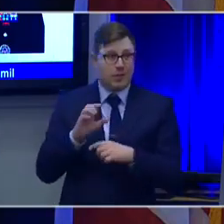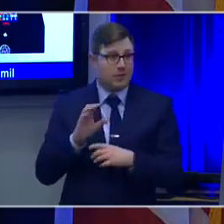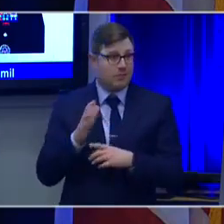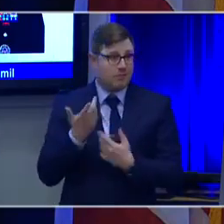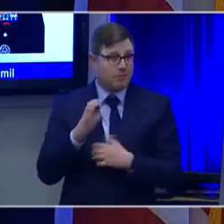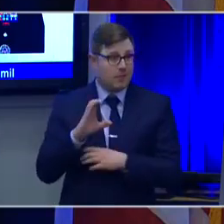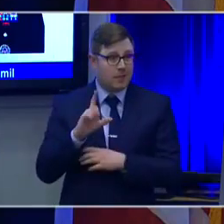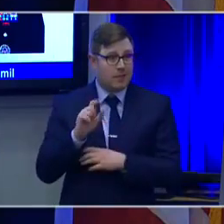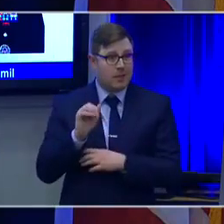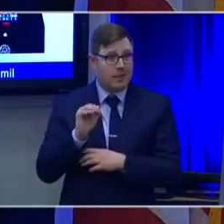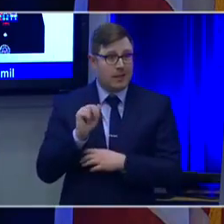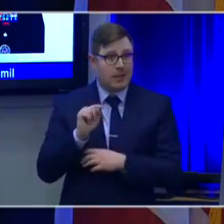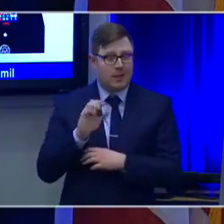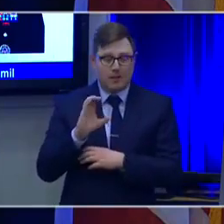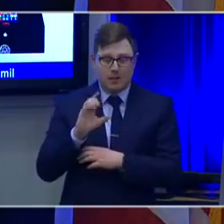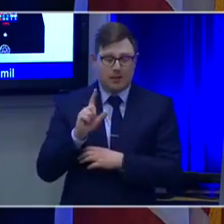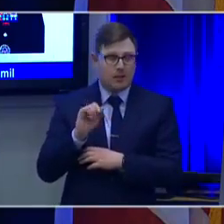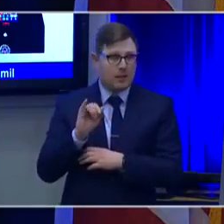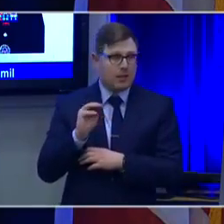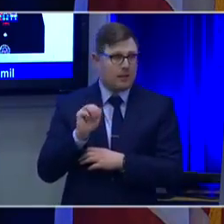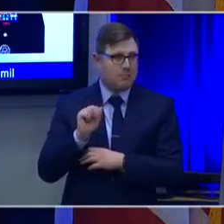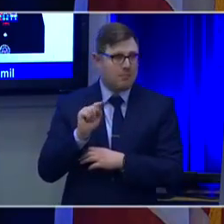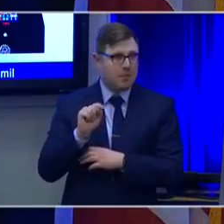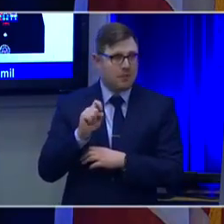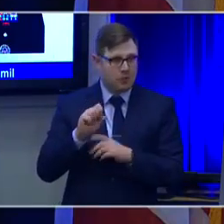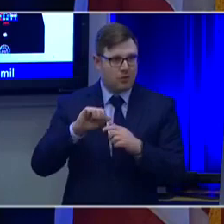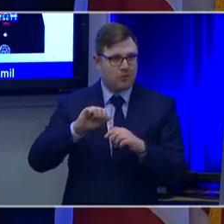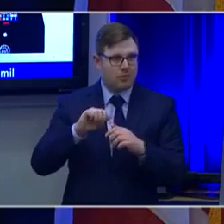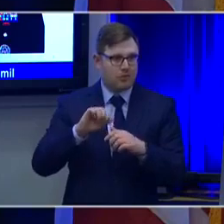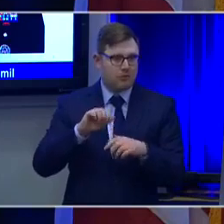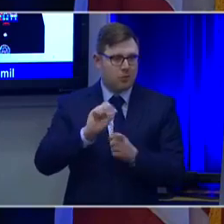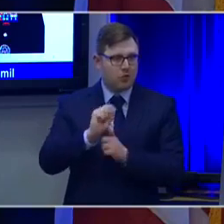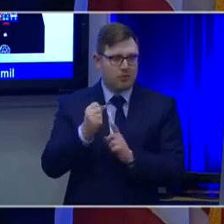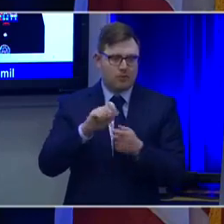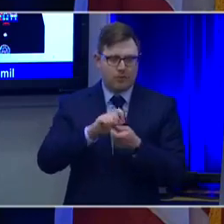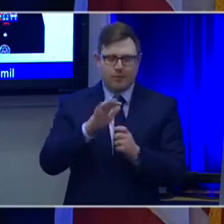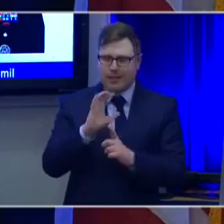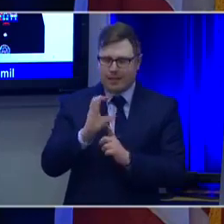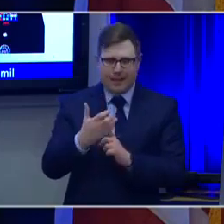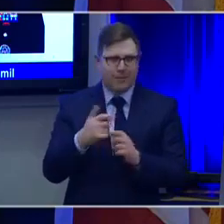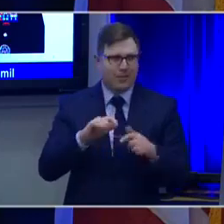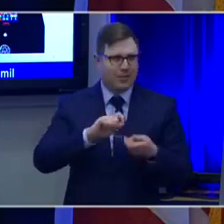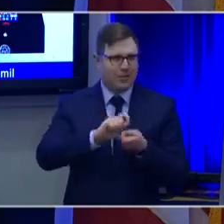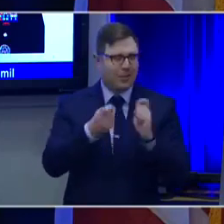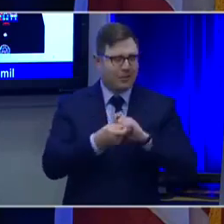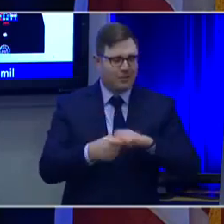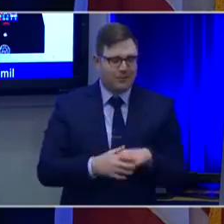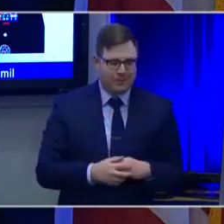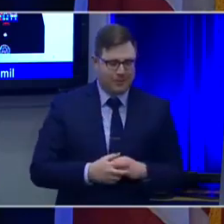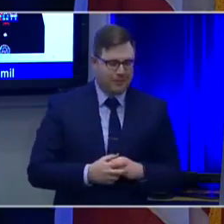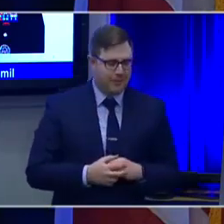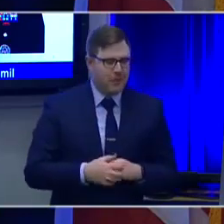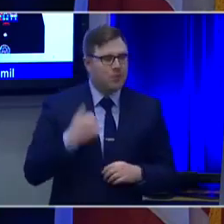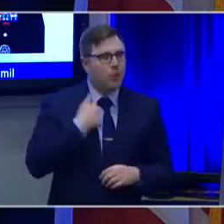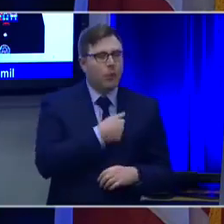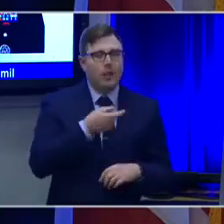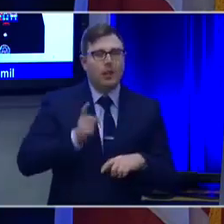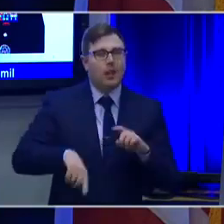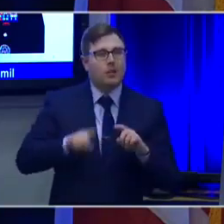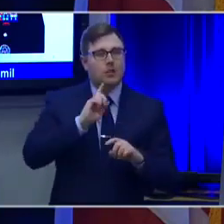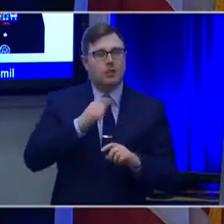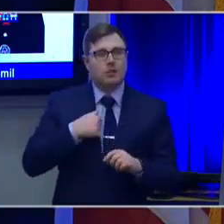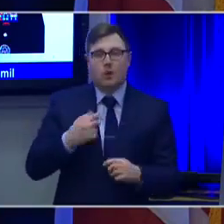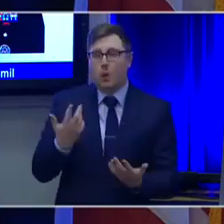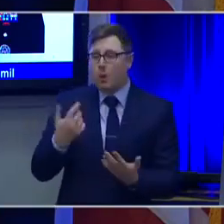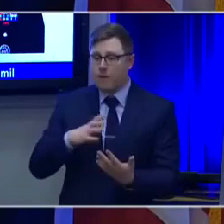existential threat with climate change. And we can't just go into the old tool bag and use the old solutions that worked